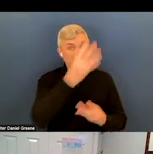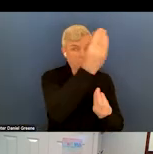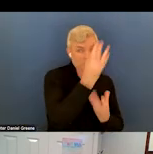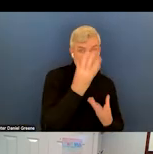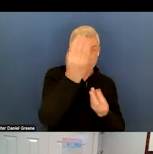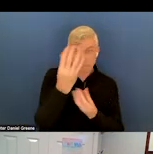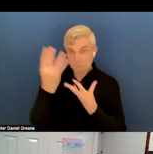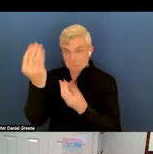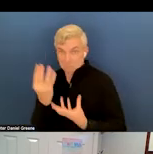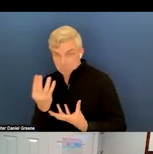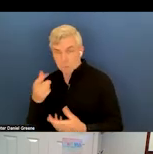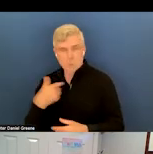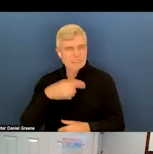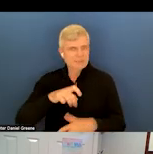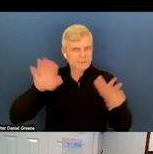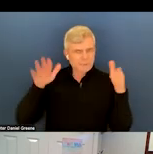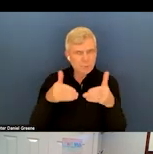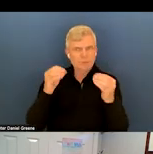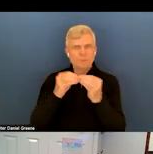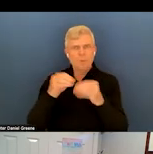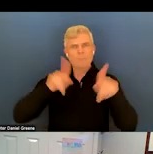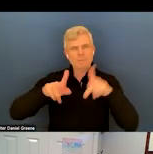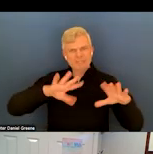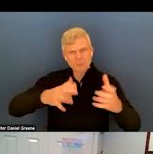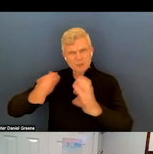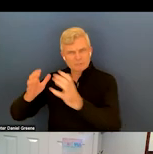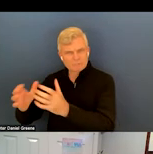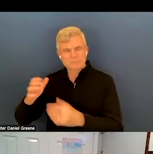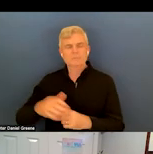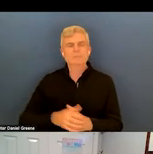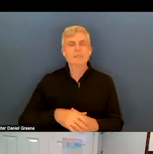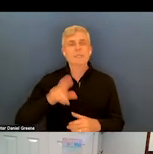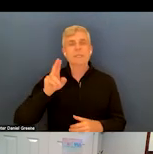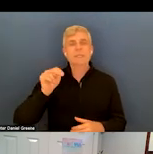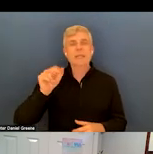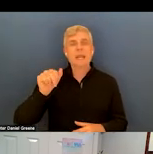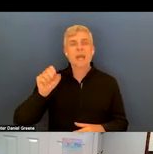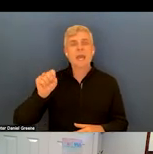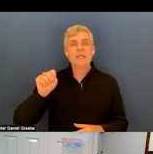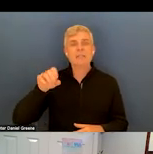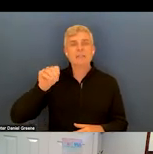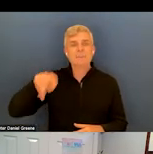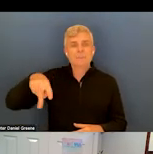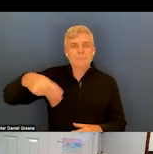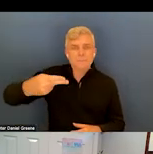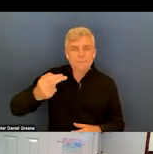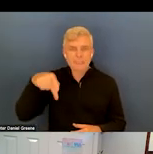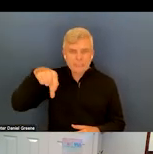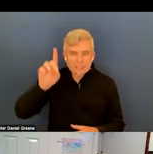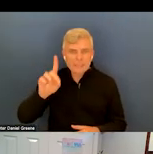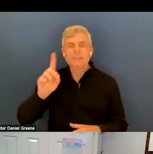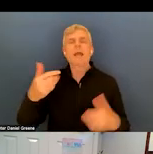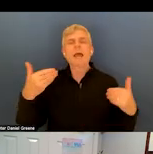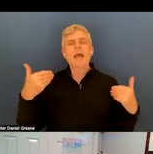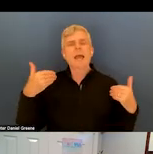need to take more of a focus in terms of looking at. And NASHPD has had an extended relationship with